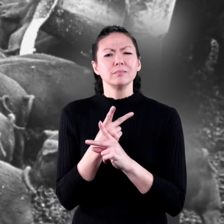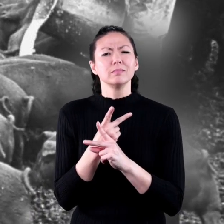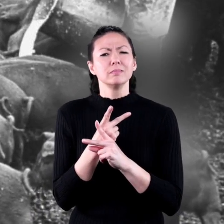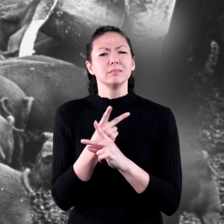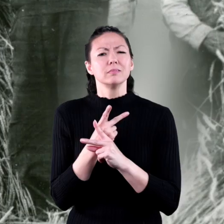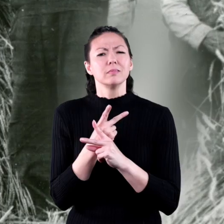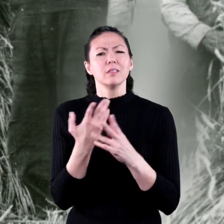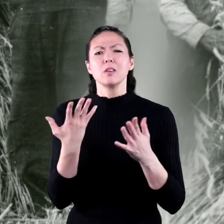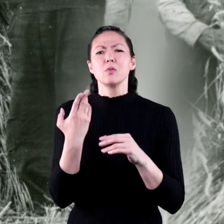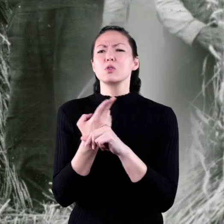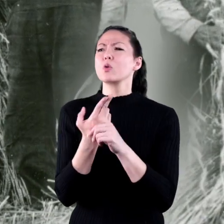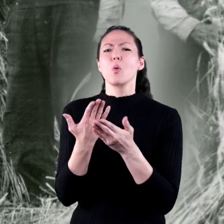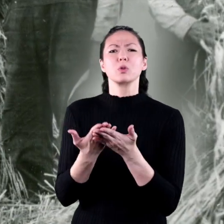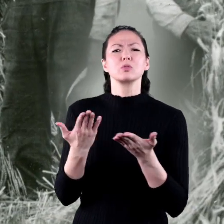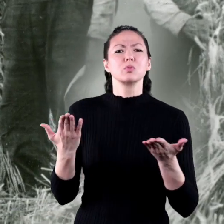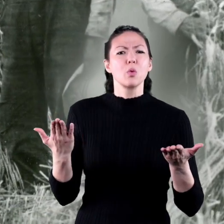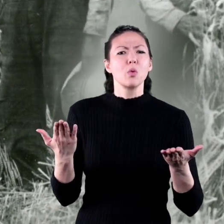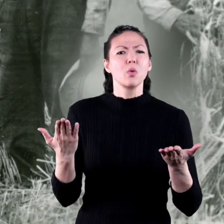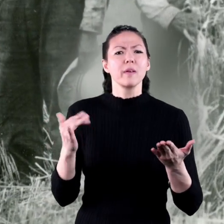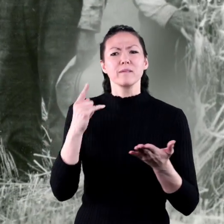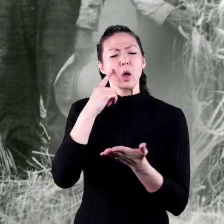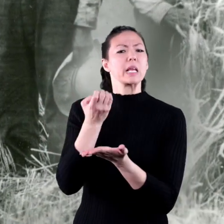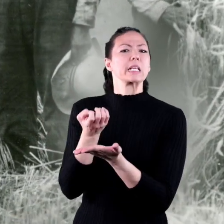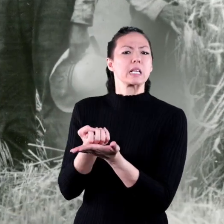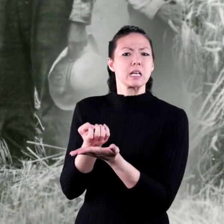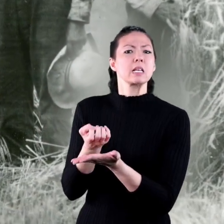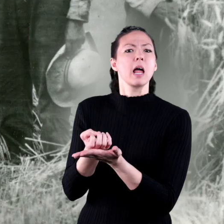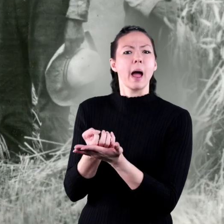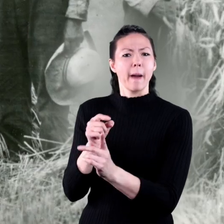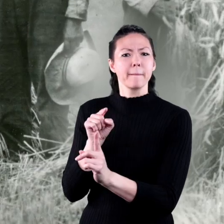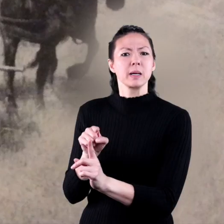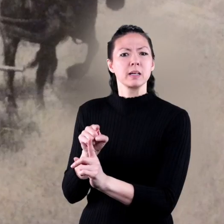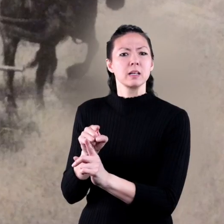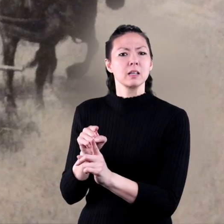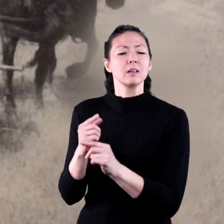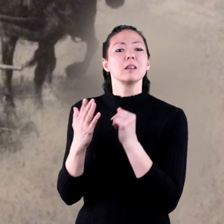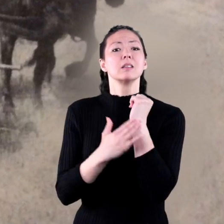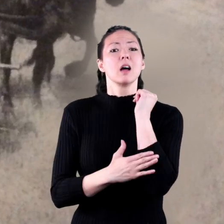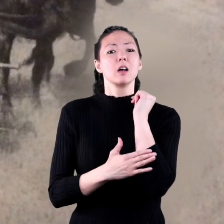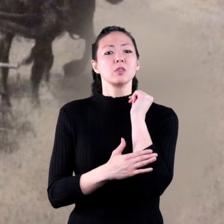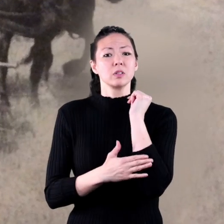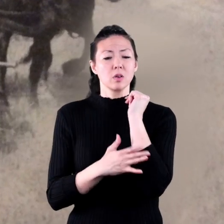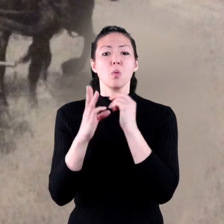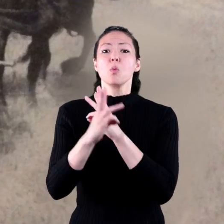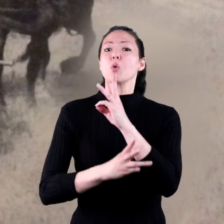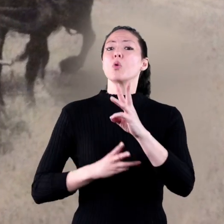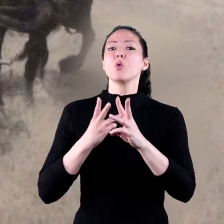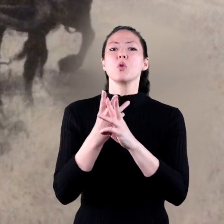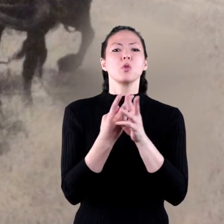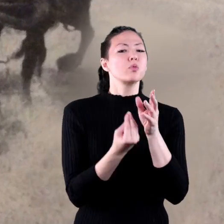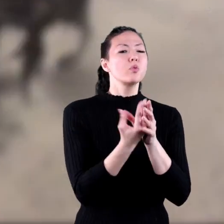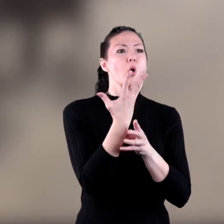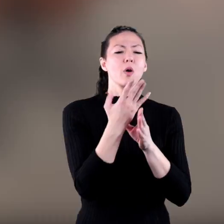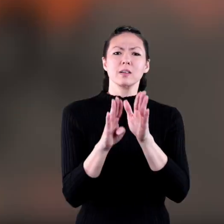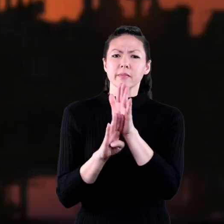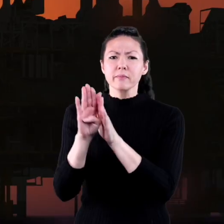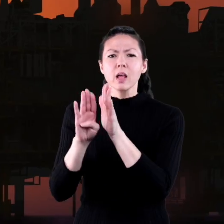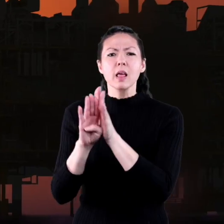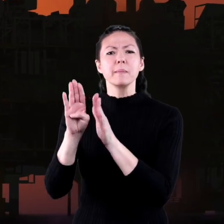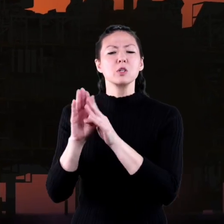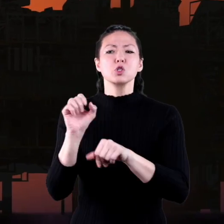figured out, it is by using these resources that the economies of the countries of the world grow and develop.